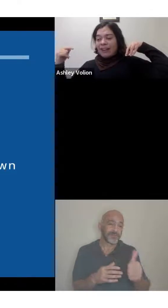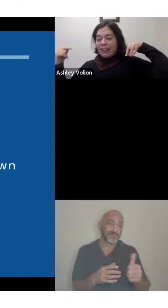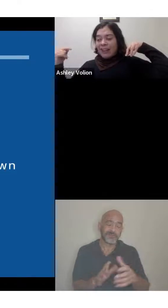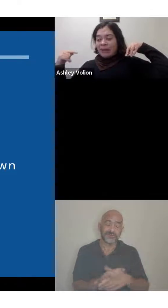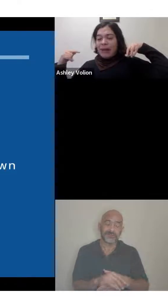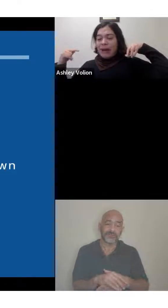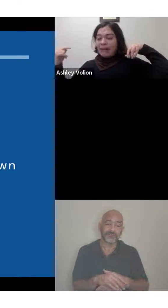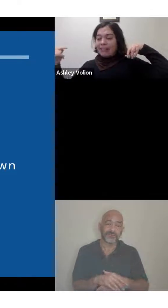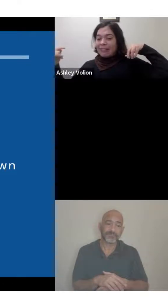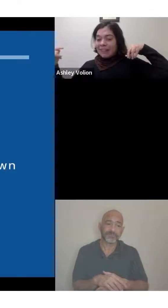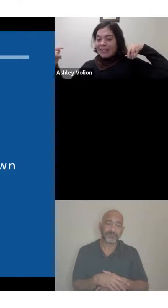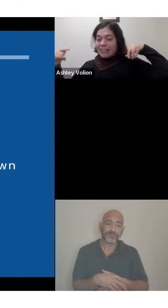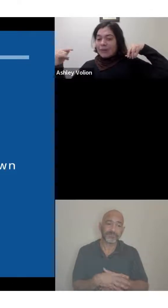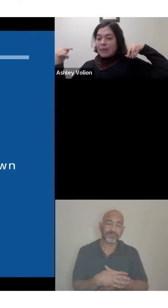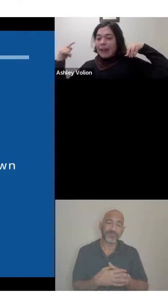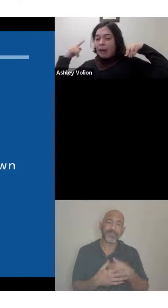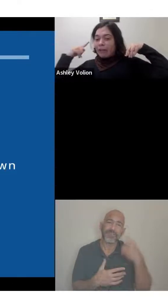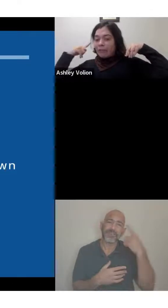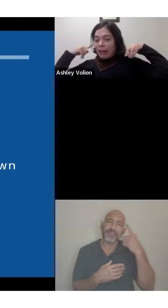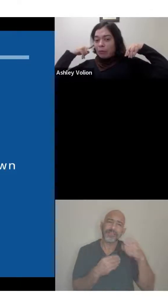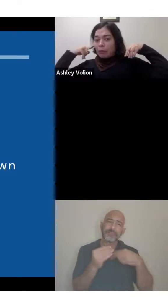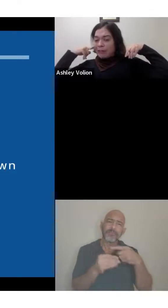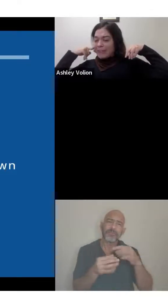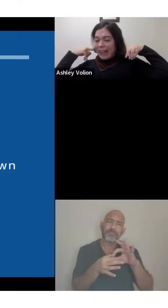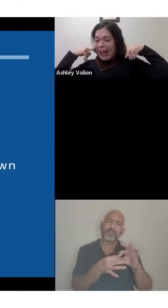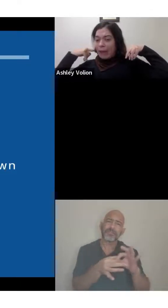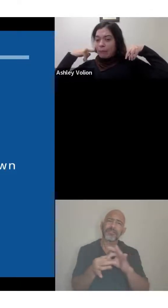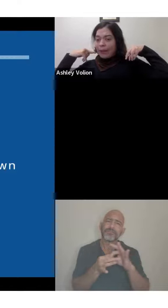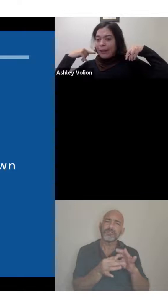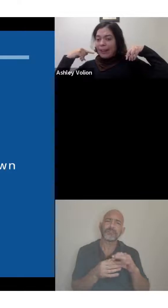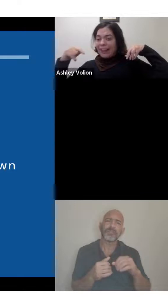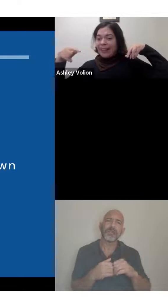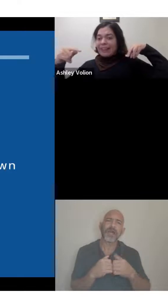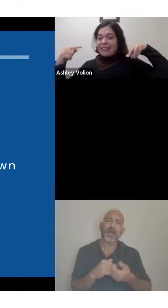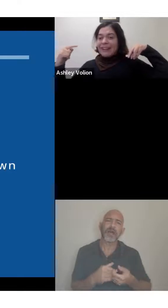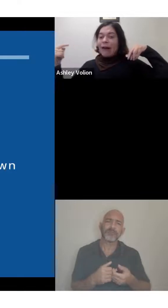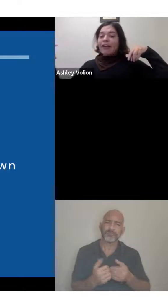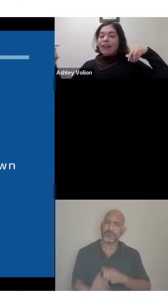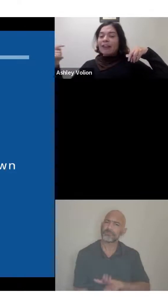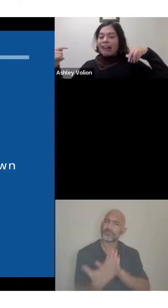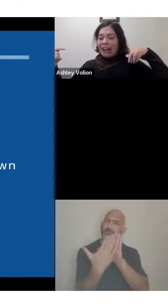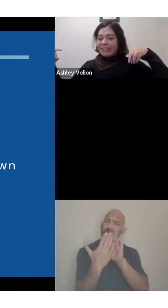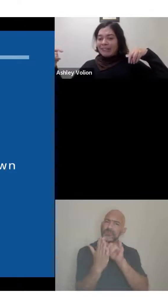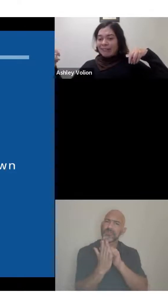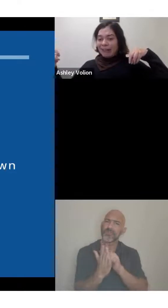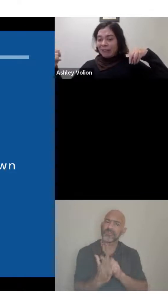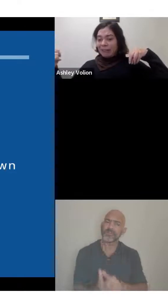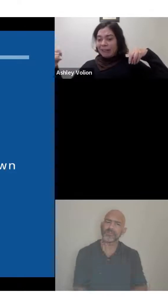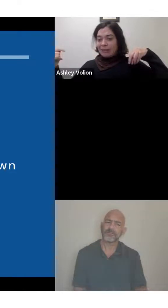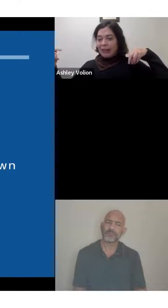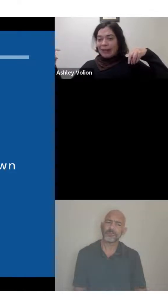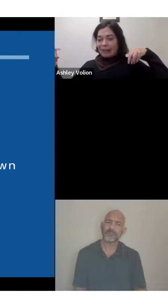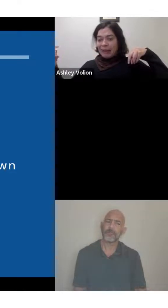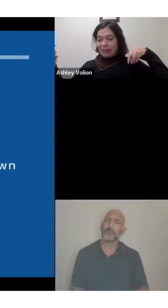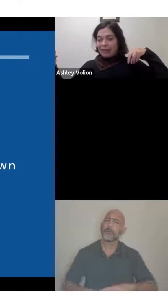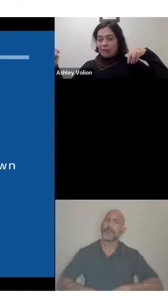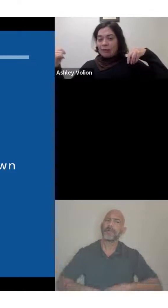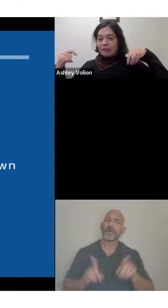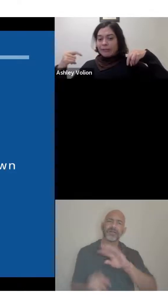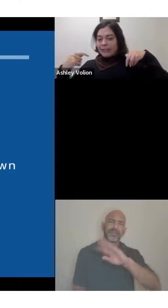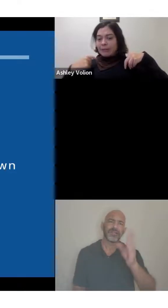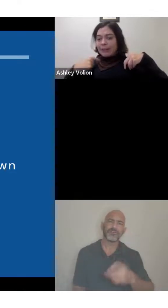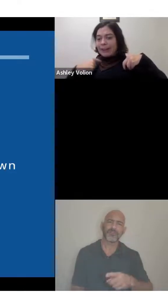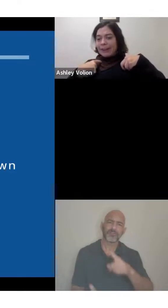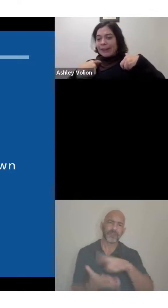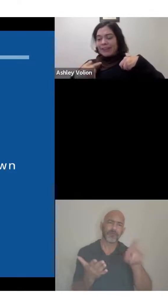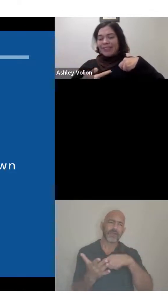really think about your relationship and how you might approach that, like, never correct someone when speaking about their